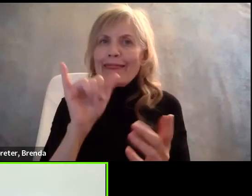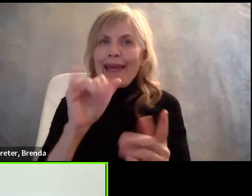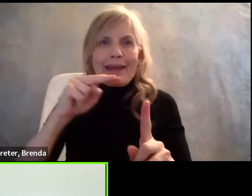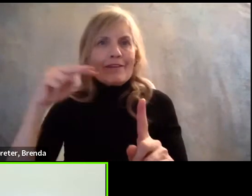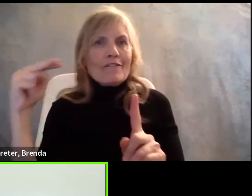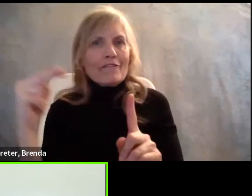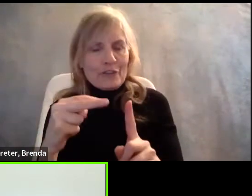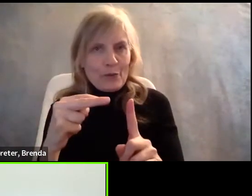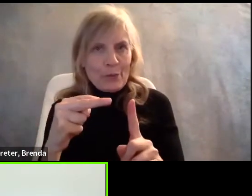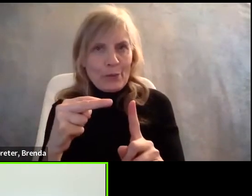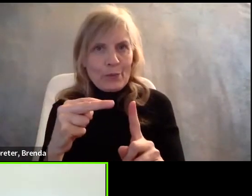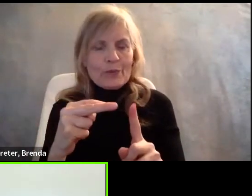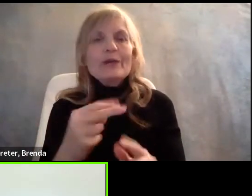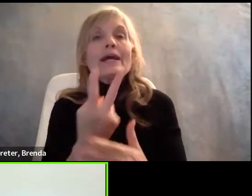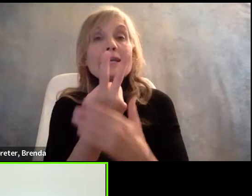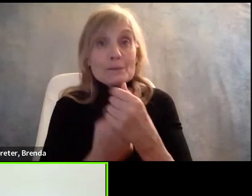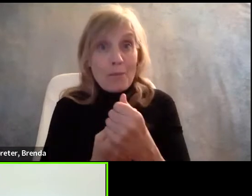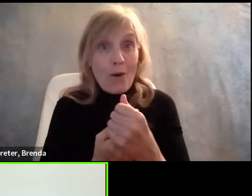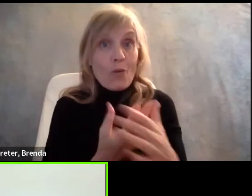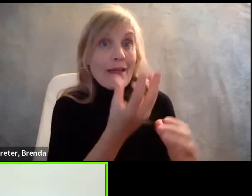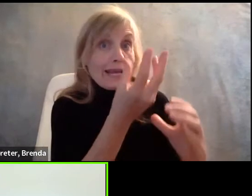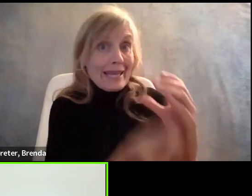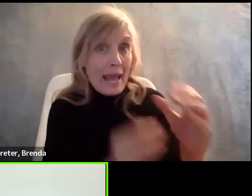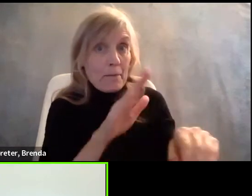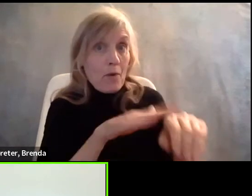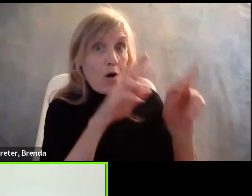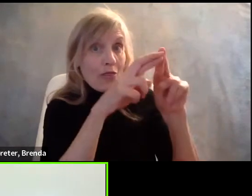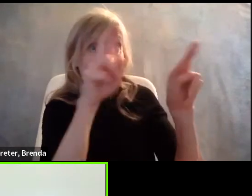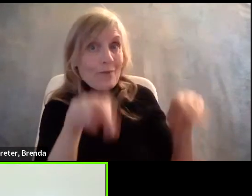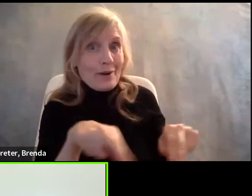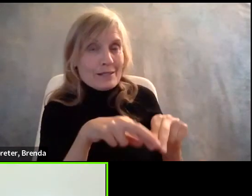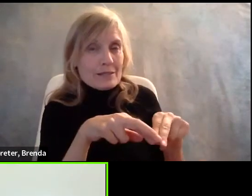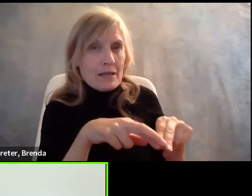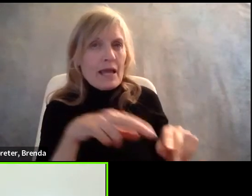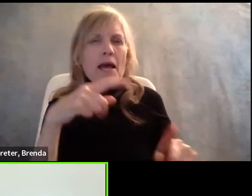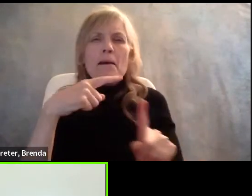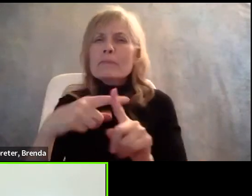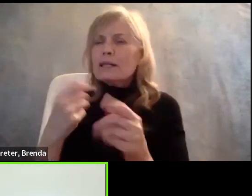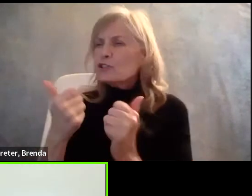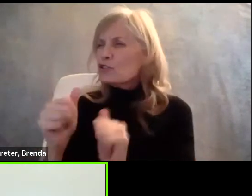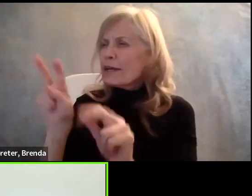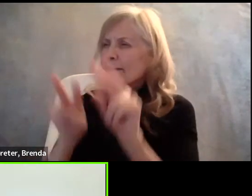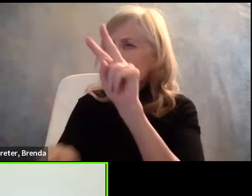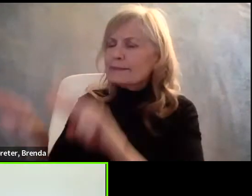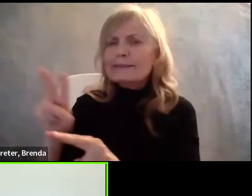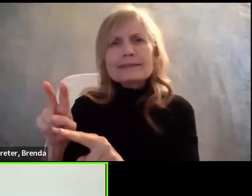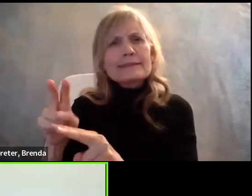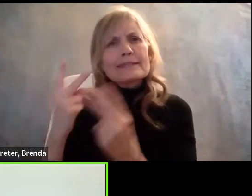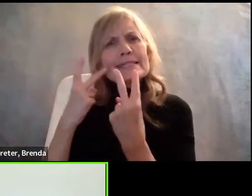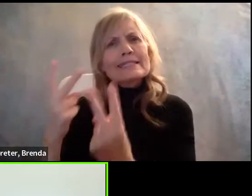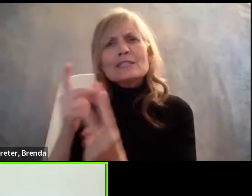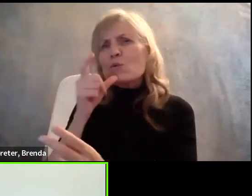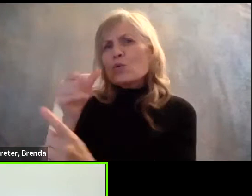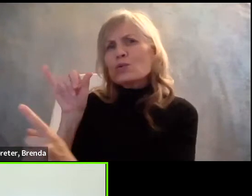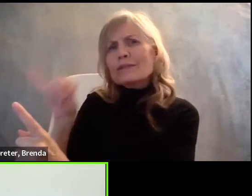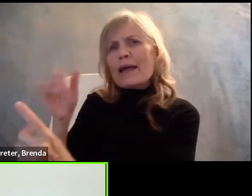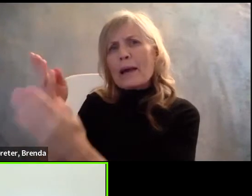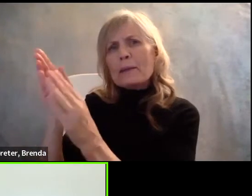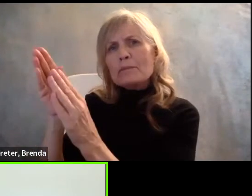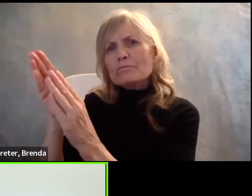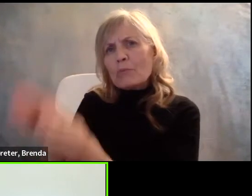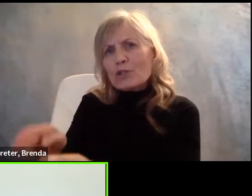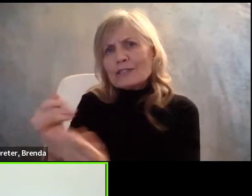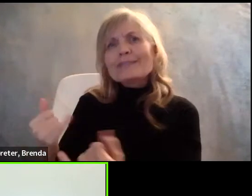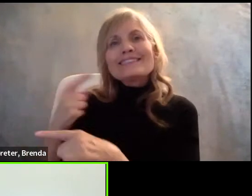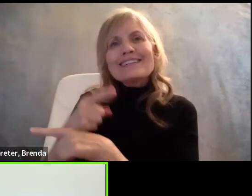a gap in a resume, but being able to look at who is this person today. What employers who hire individuals with